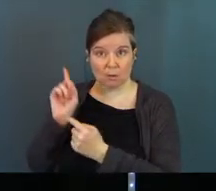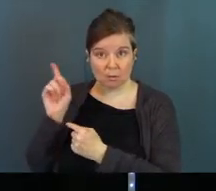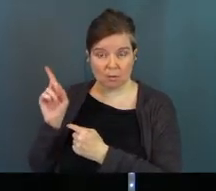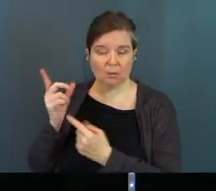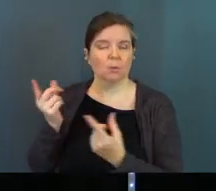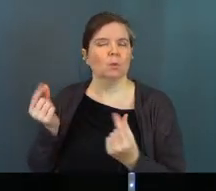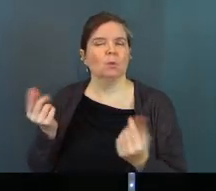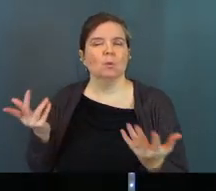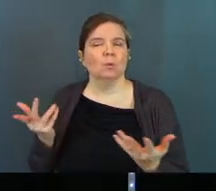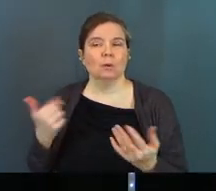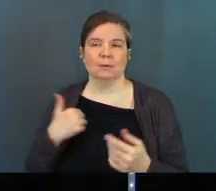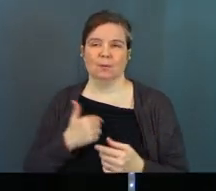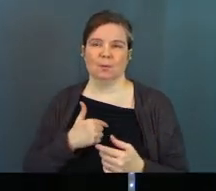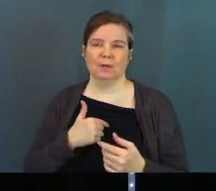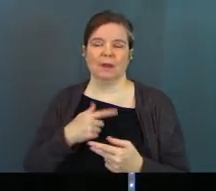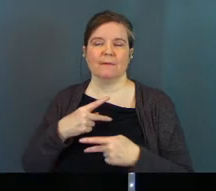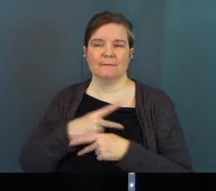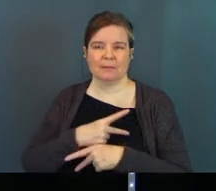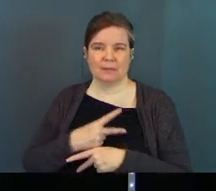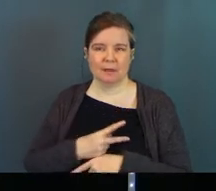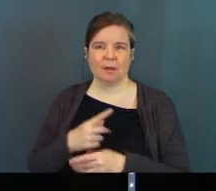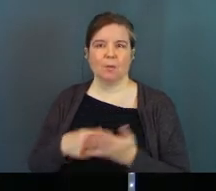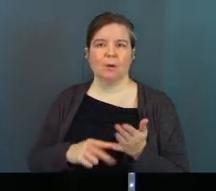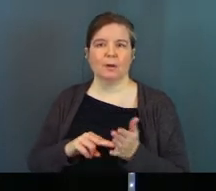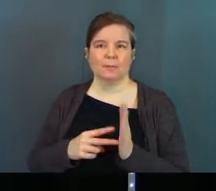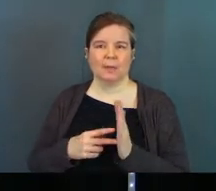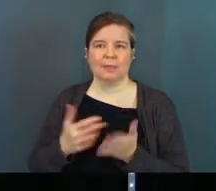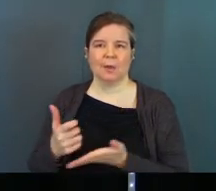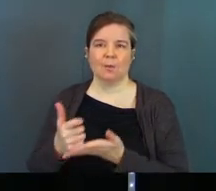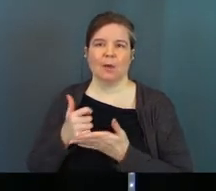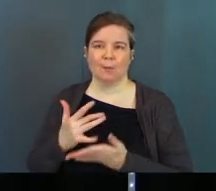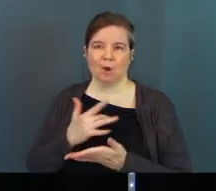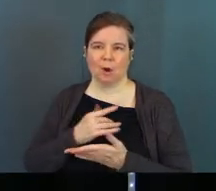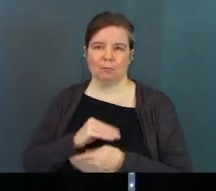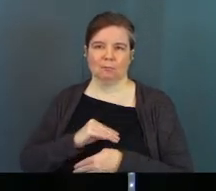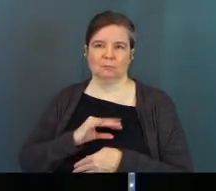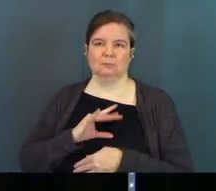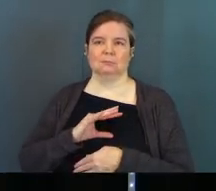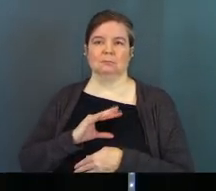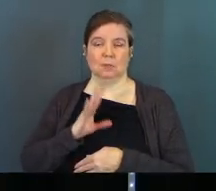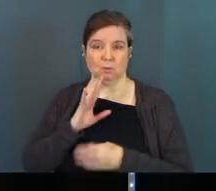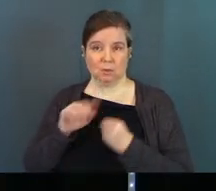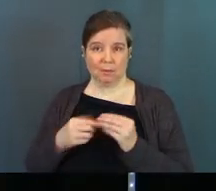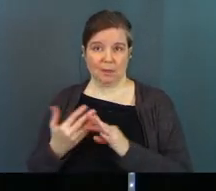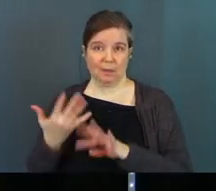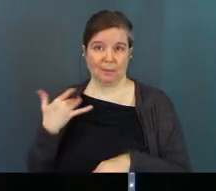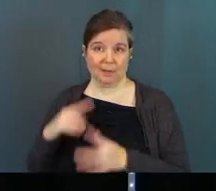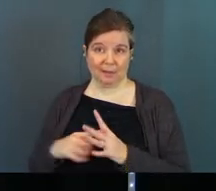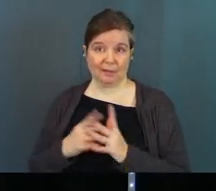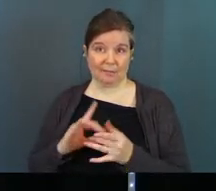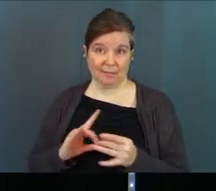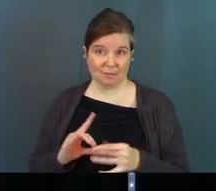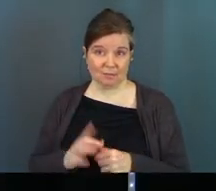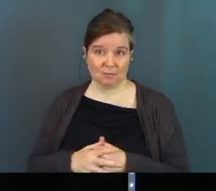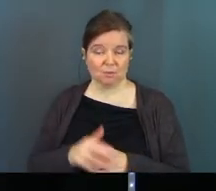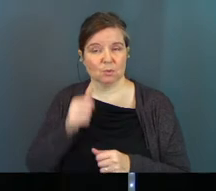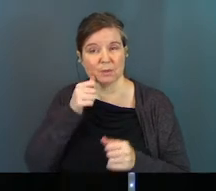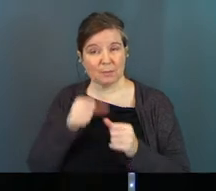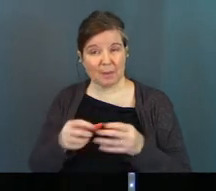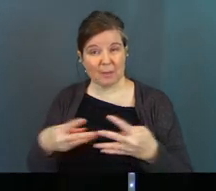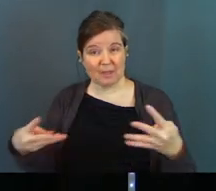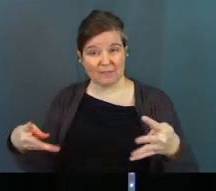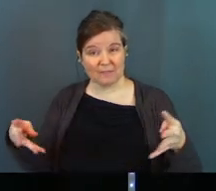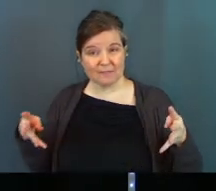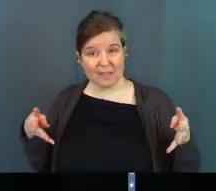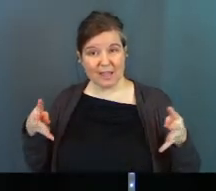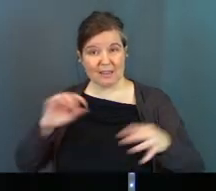what we're doing is we're figuring out what it is that's going to help our hearts like we talked about back at the beginning of the message. Remember the fence